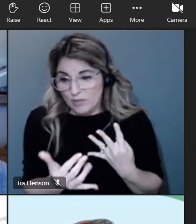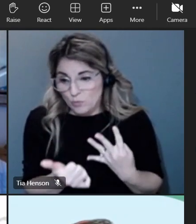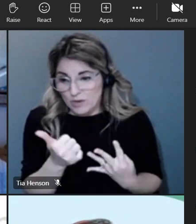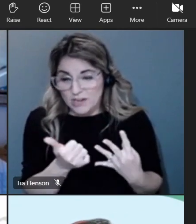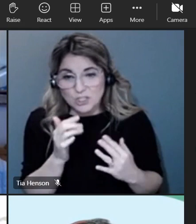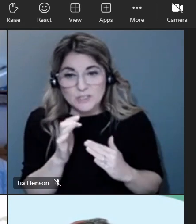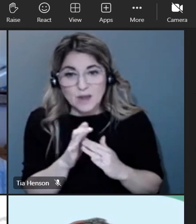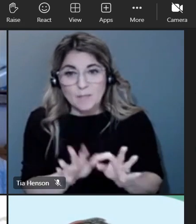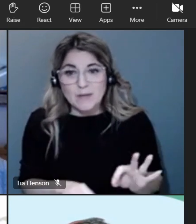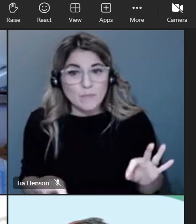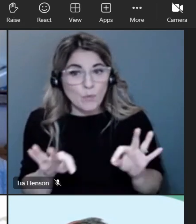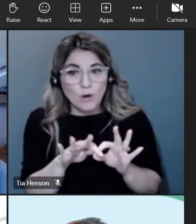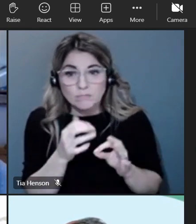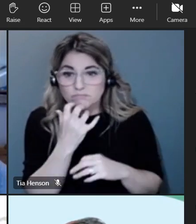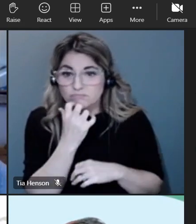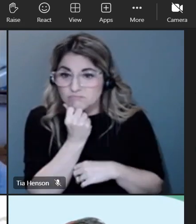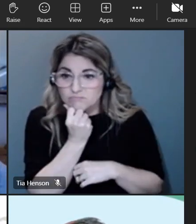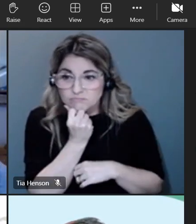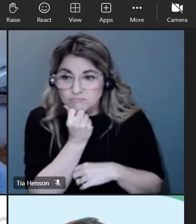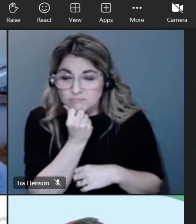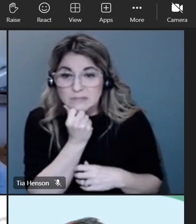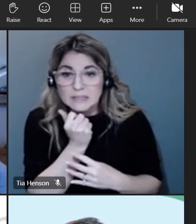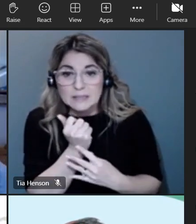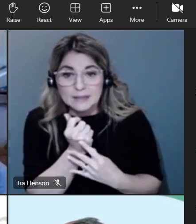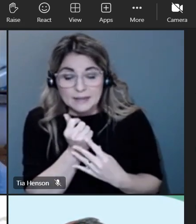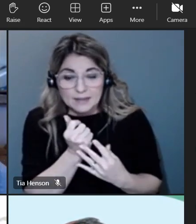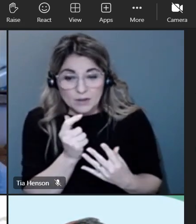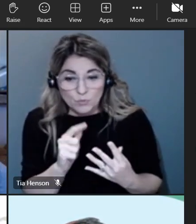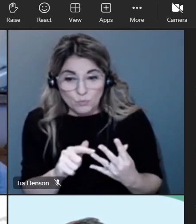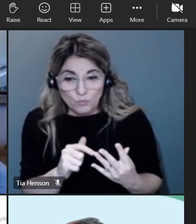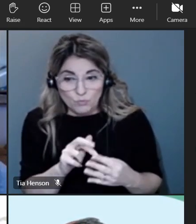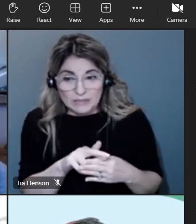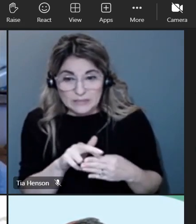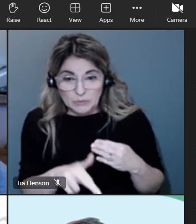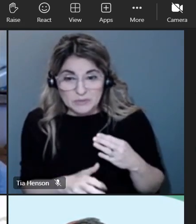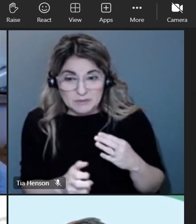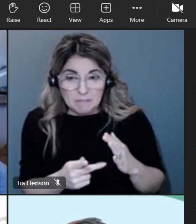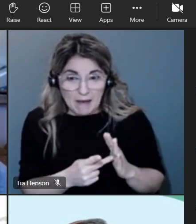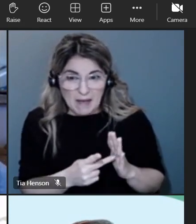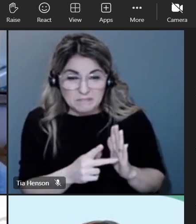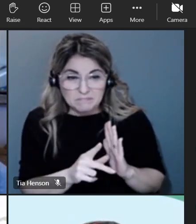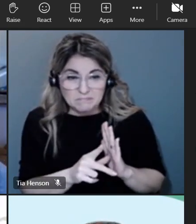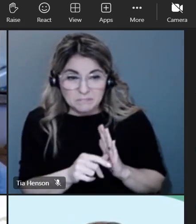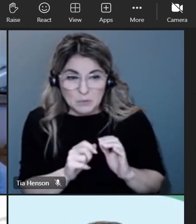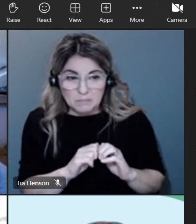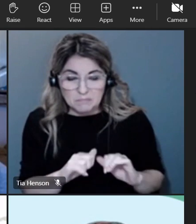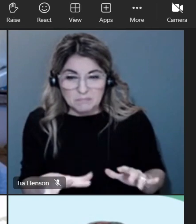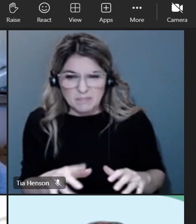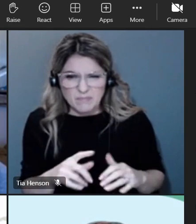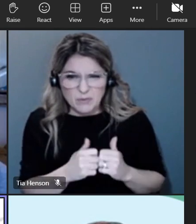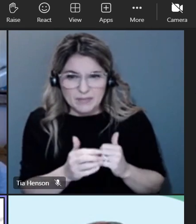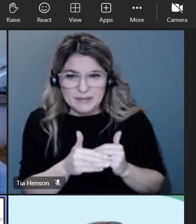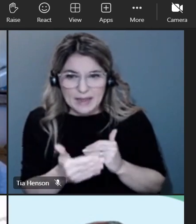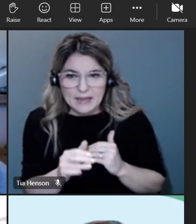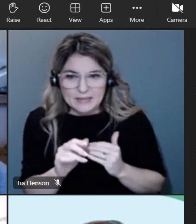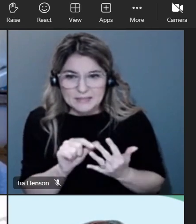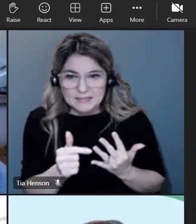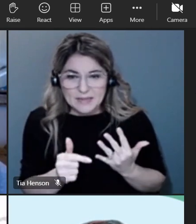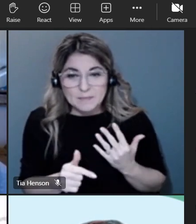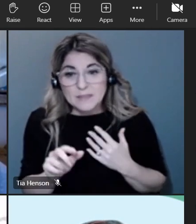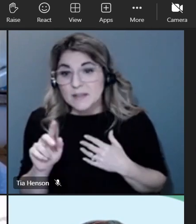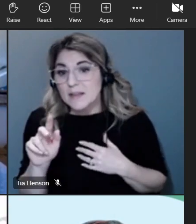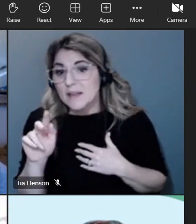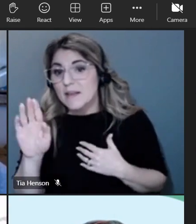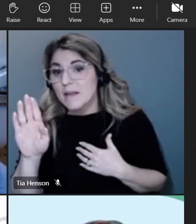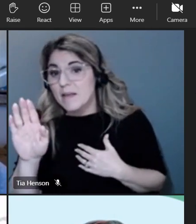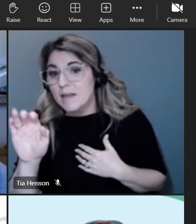we can we can sort out where we think we are and we'll bring that those results back to this group uh to talk about next steps and bentley has an